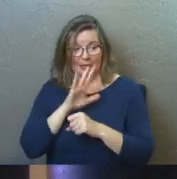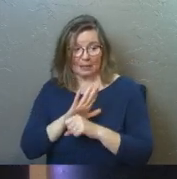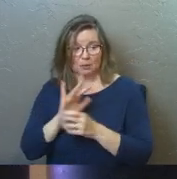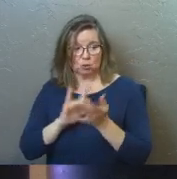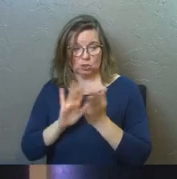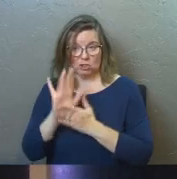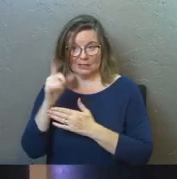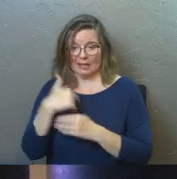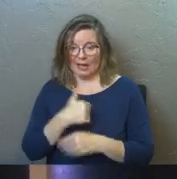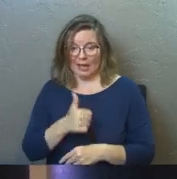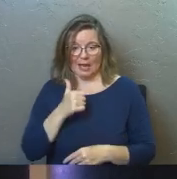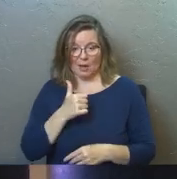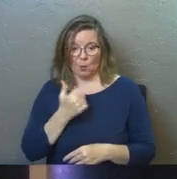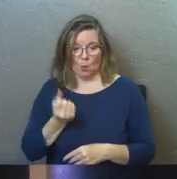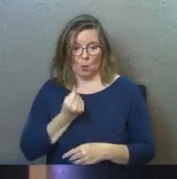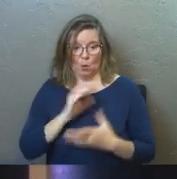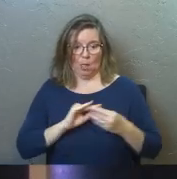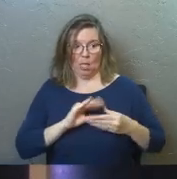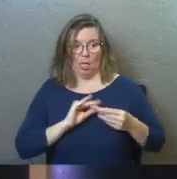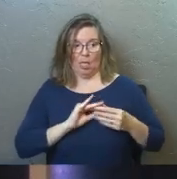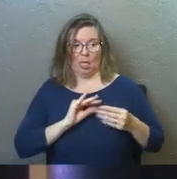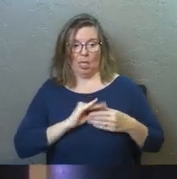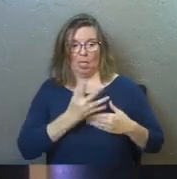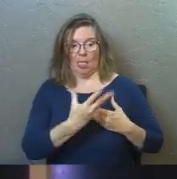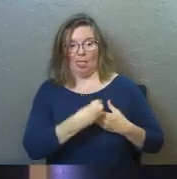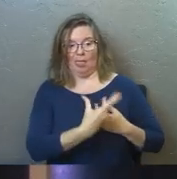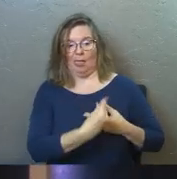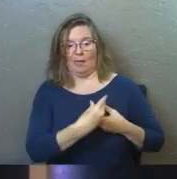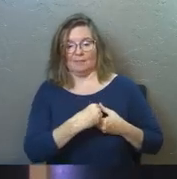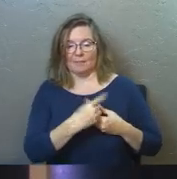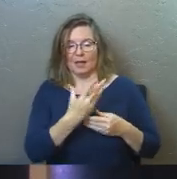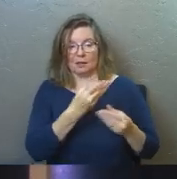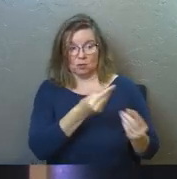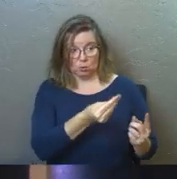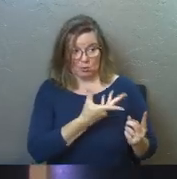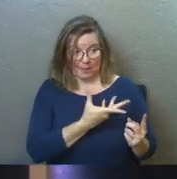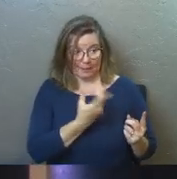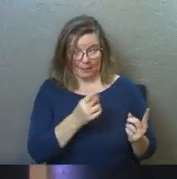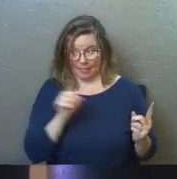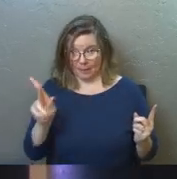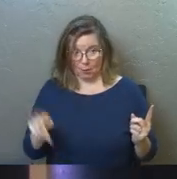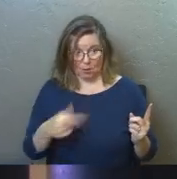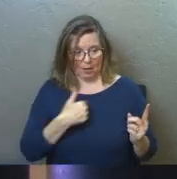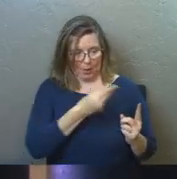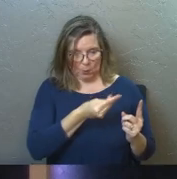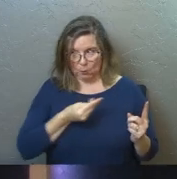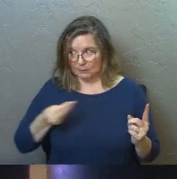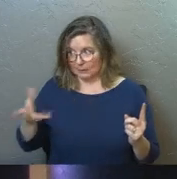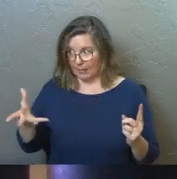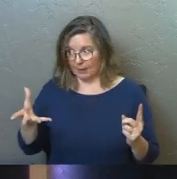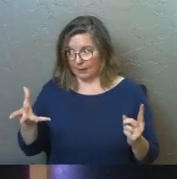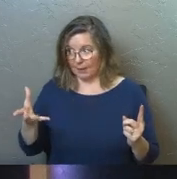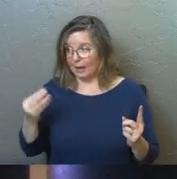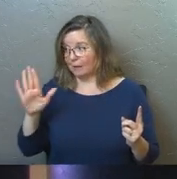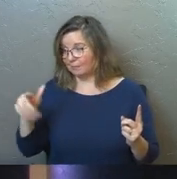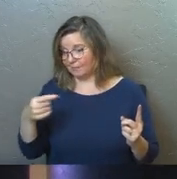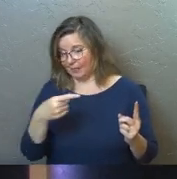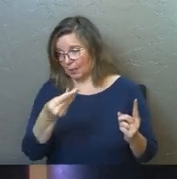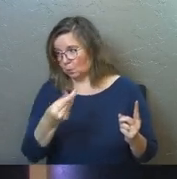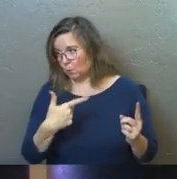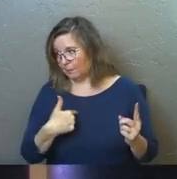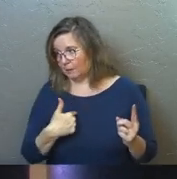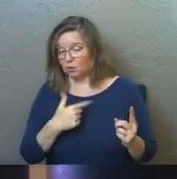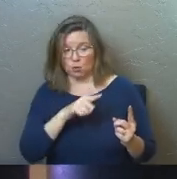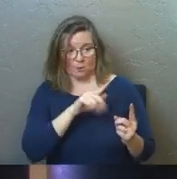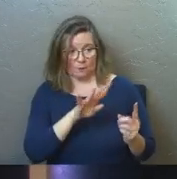commitment to Jesus that I won't hold on to stories like this. I'll always tell them and I will tell them that you're the one who told me. You've got